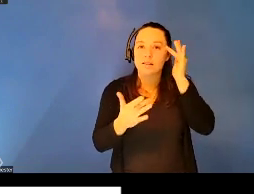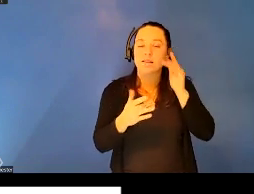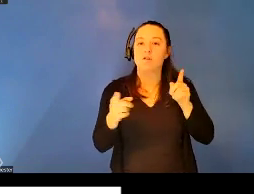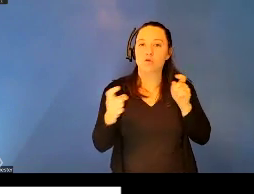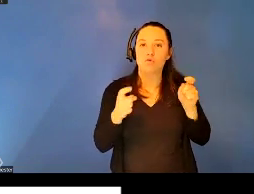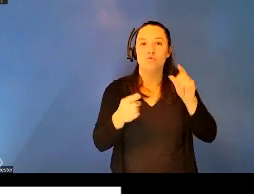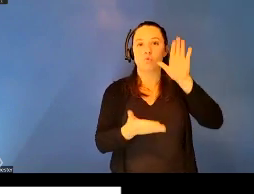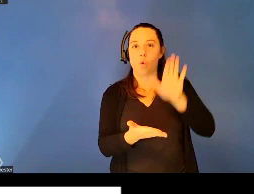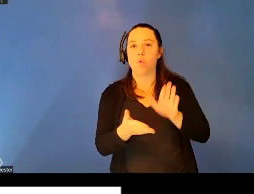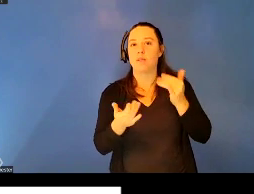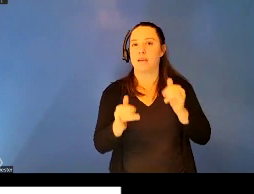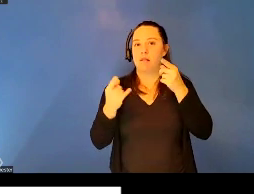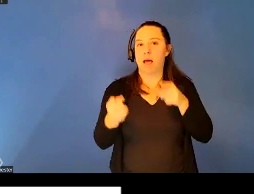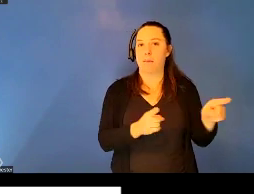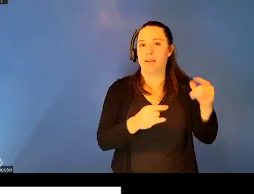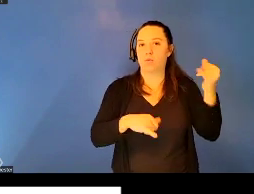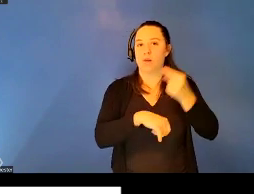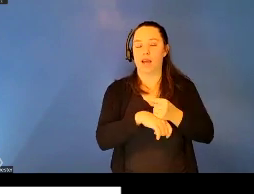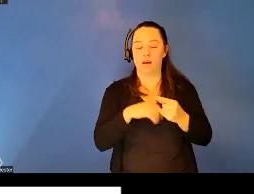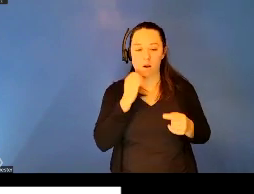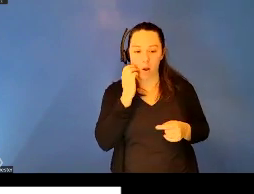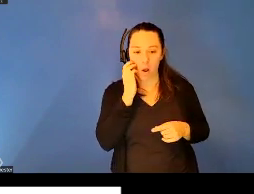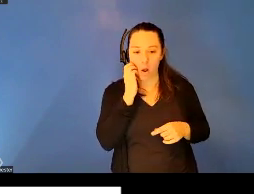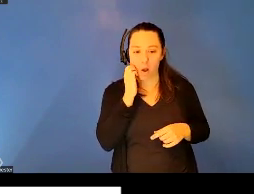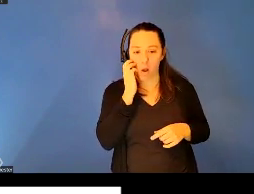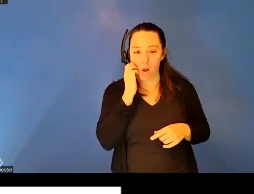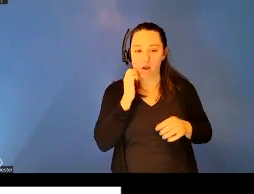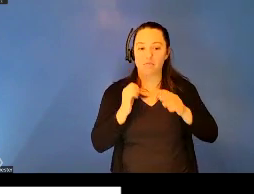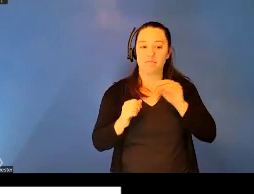highlights the persistent and durable force of colonial